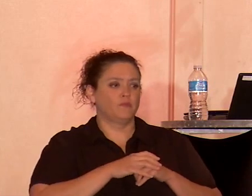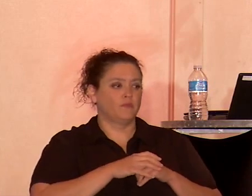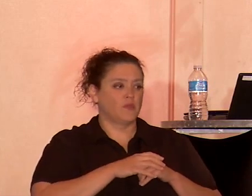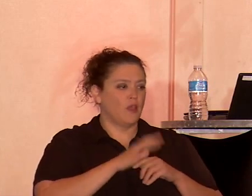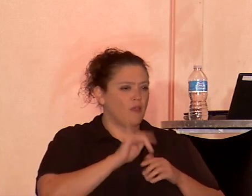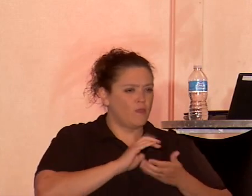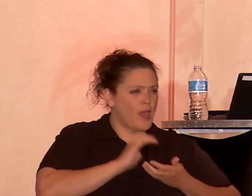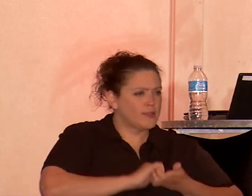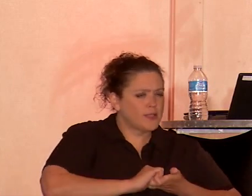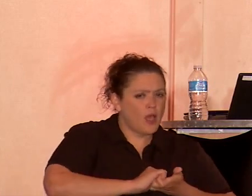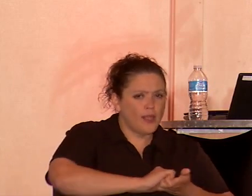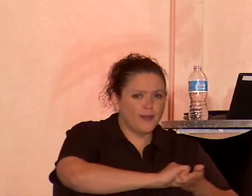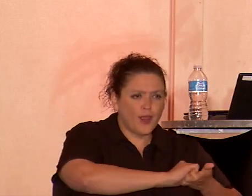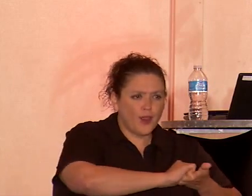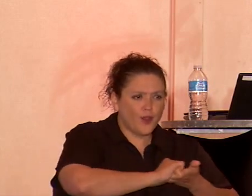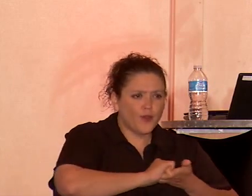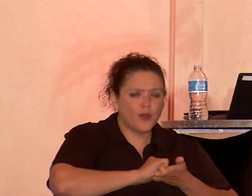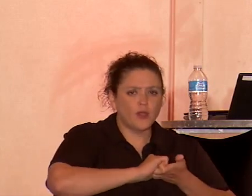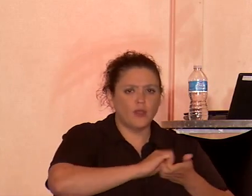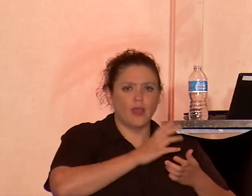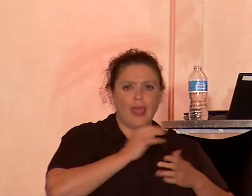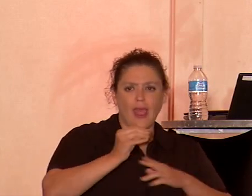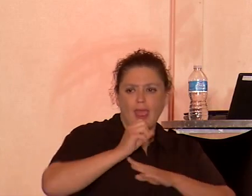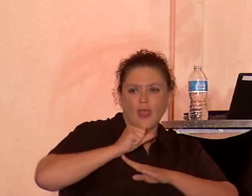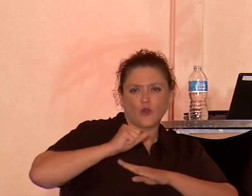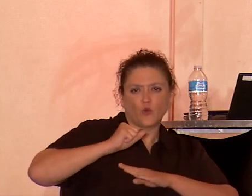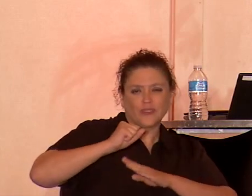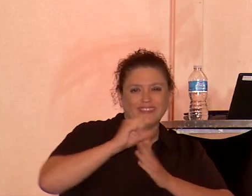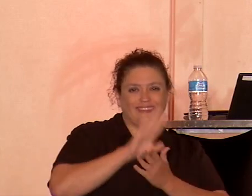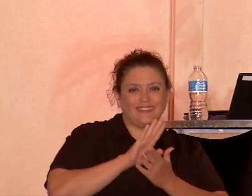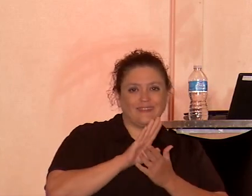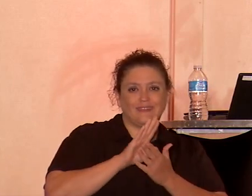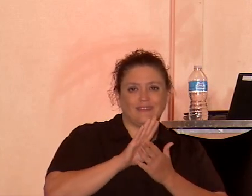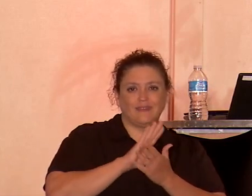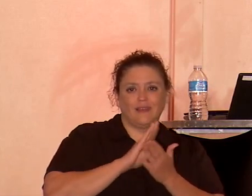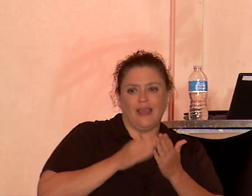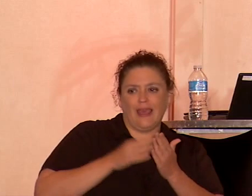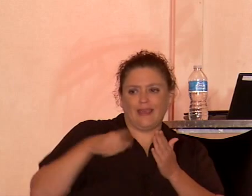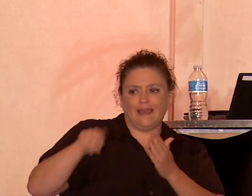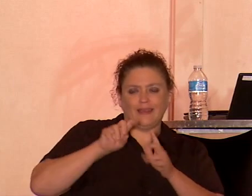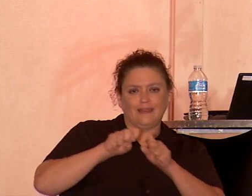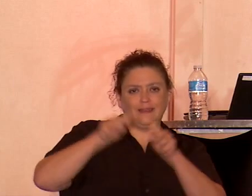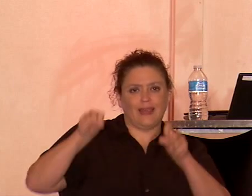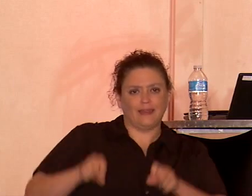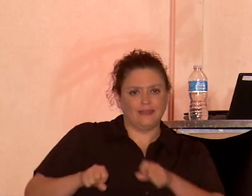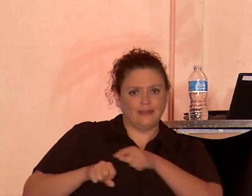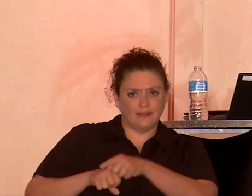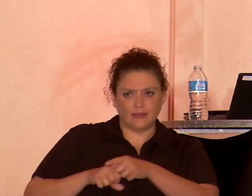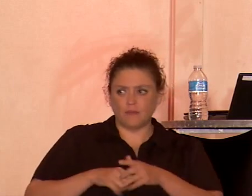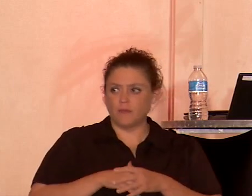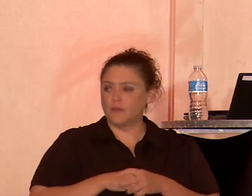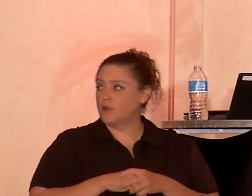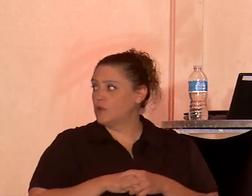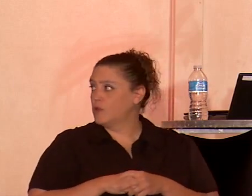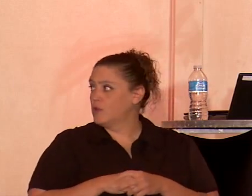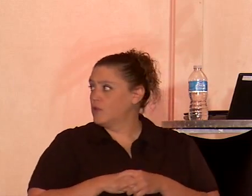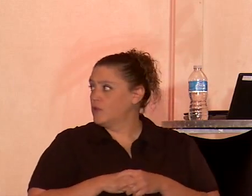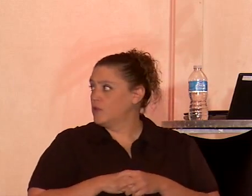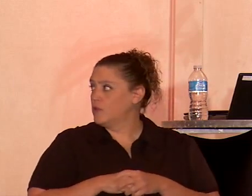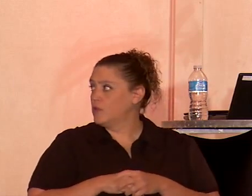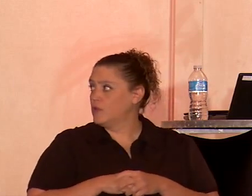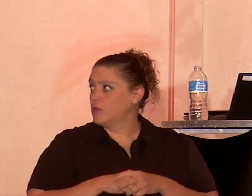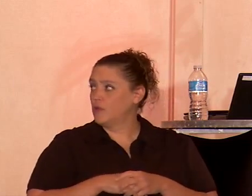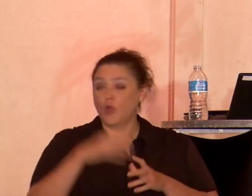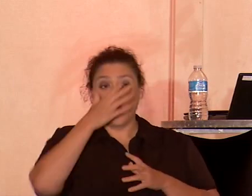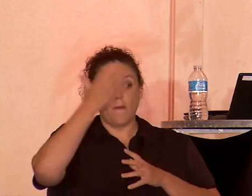and yes, resistance against a system, ostensibly based on universal,